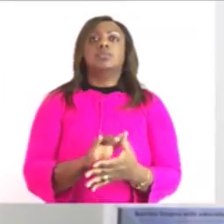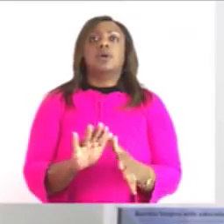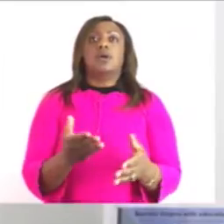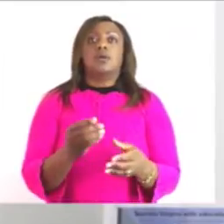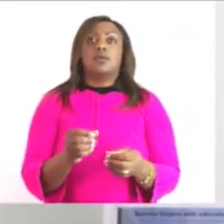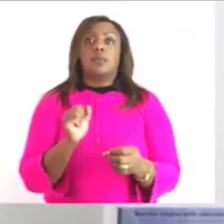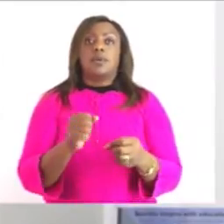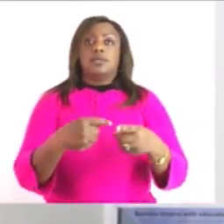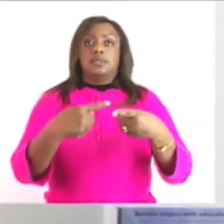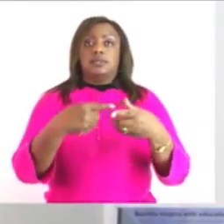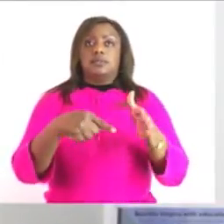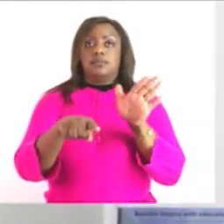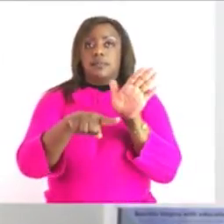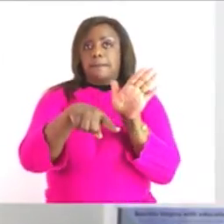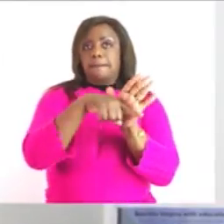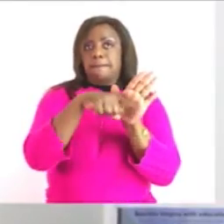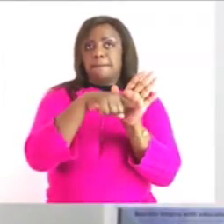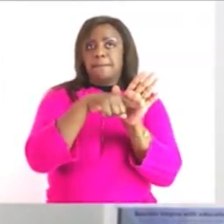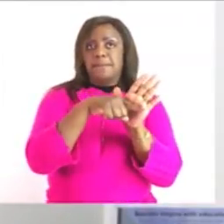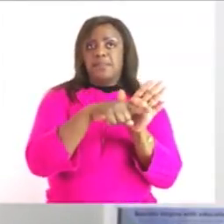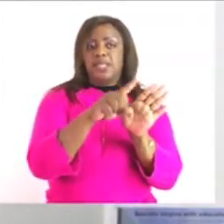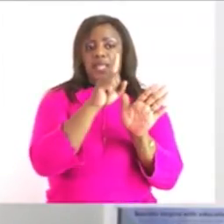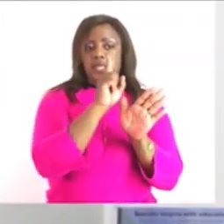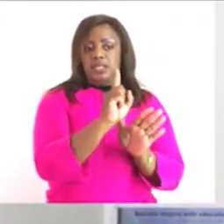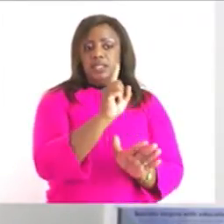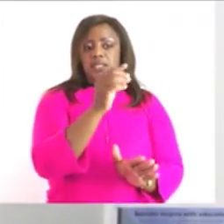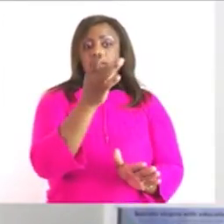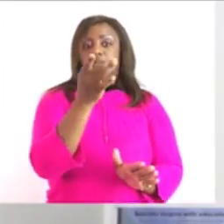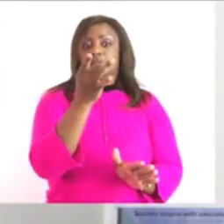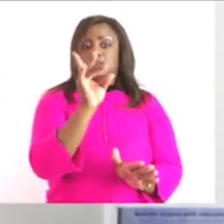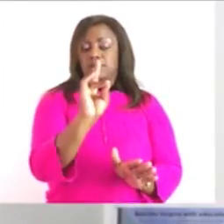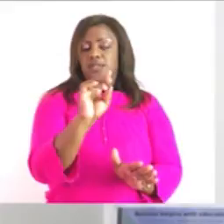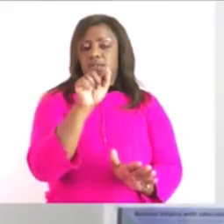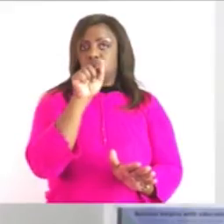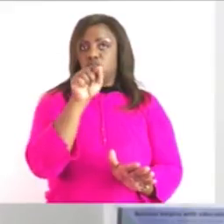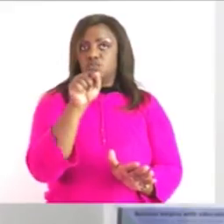i can take the highest number which is 17 centimeter